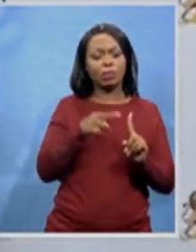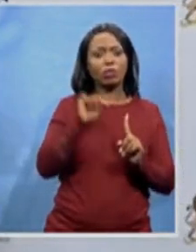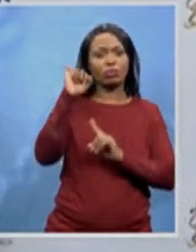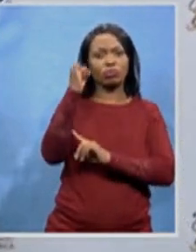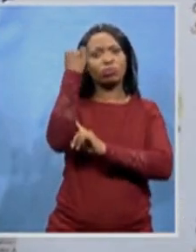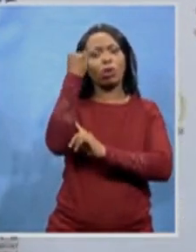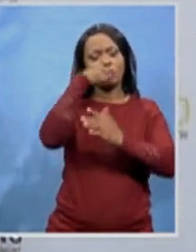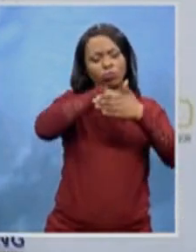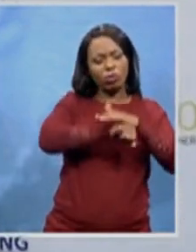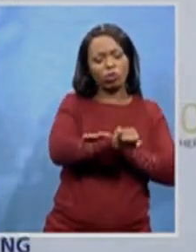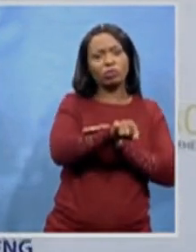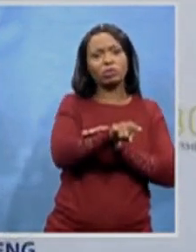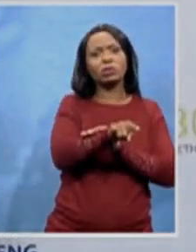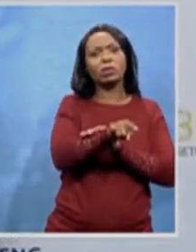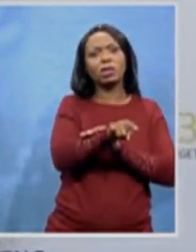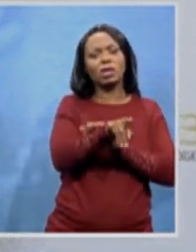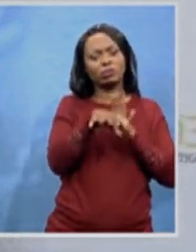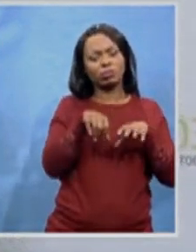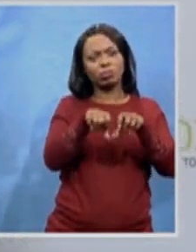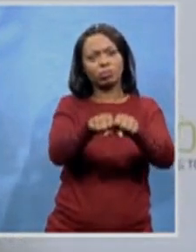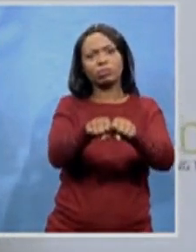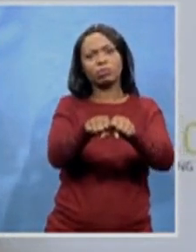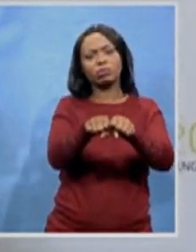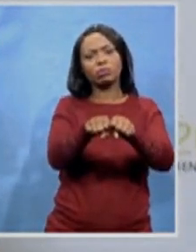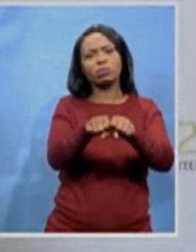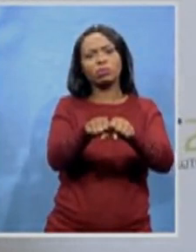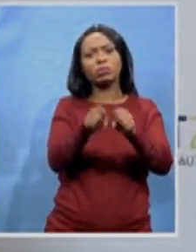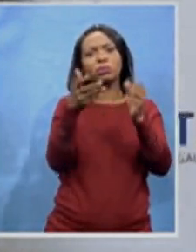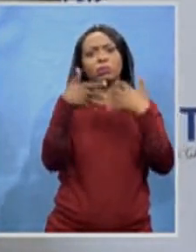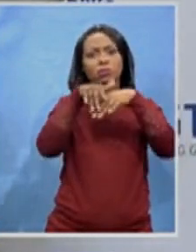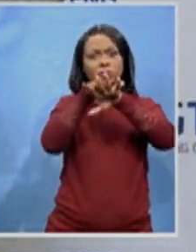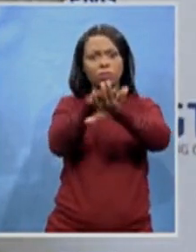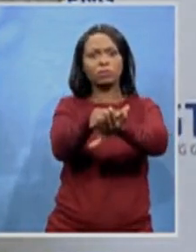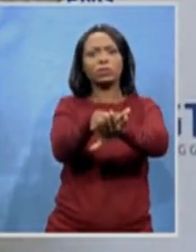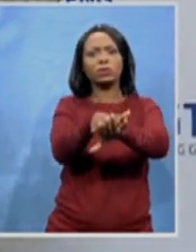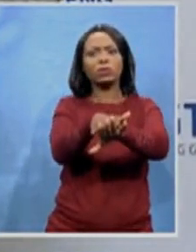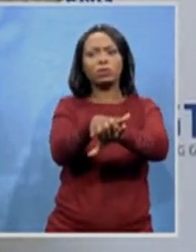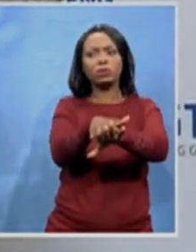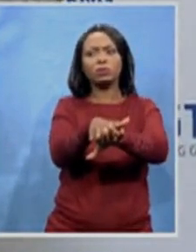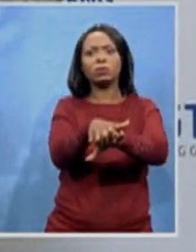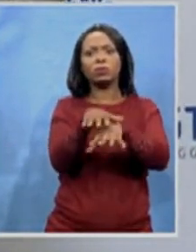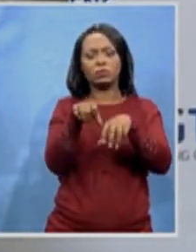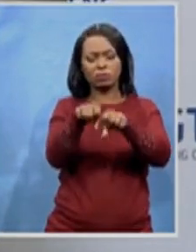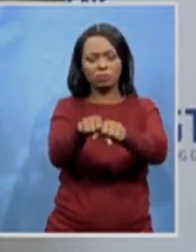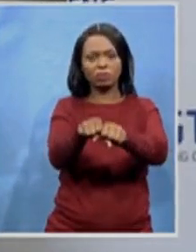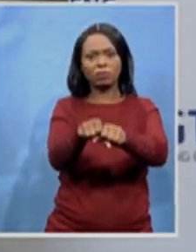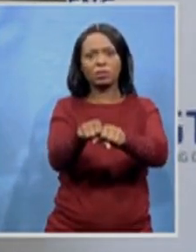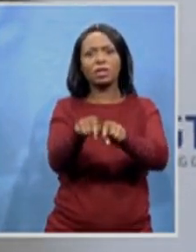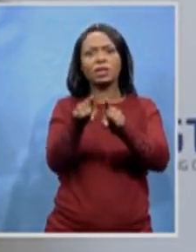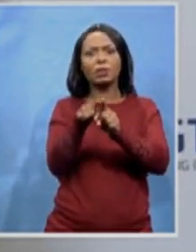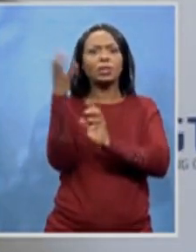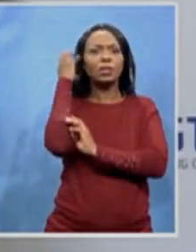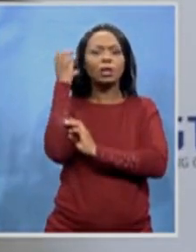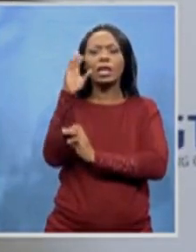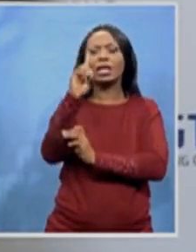occupied the mainstream, replacing the disco sound that characterized South African bubblegum